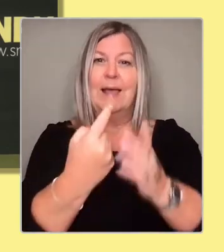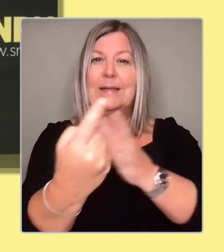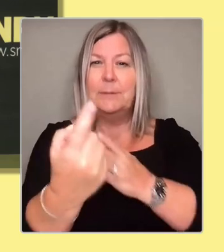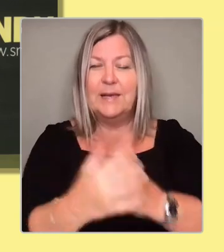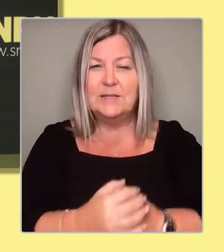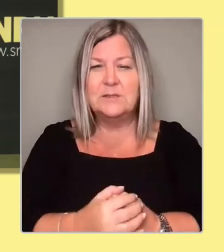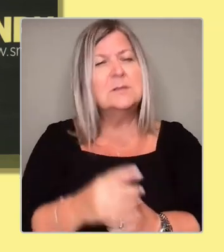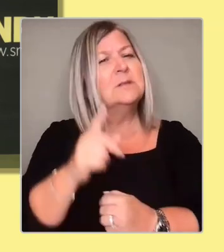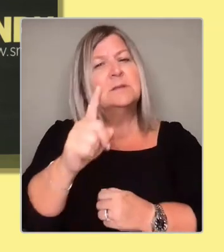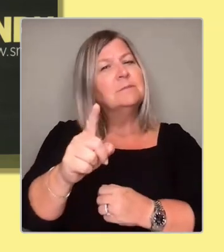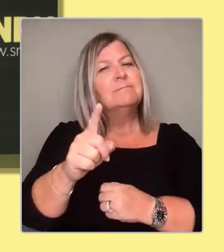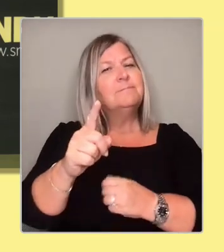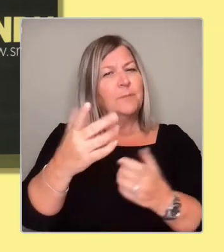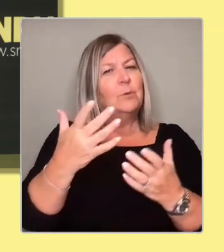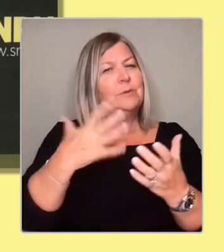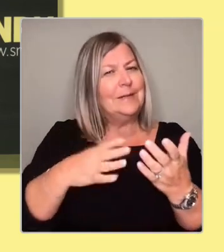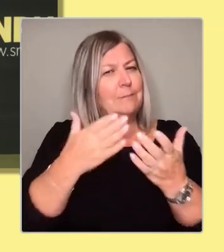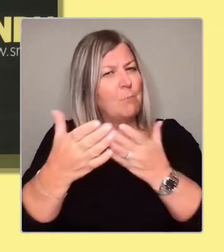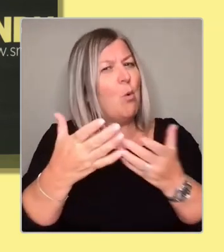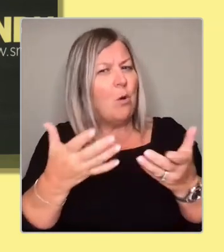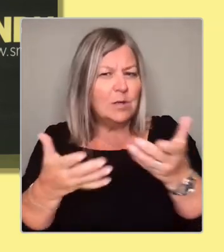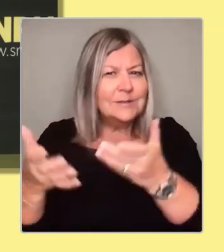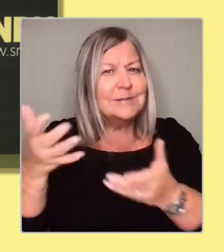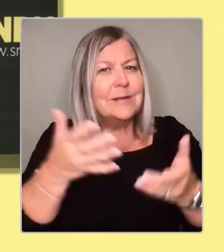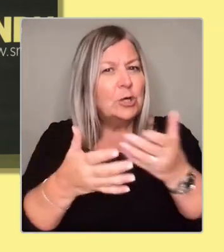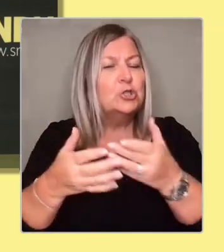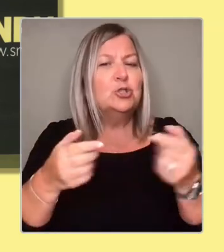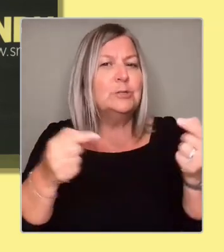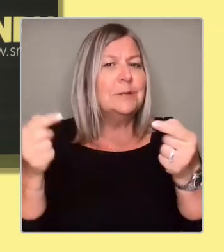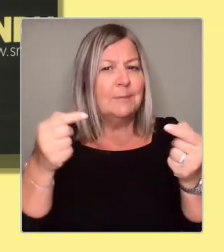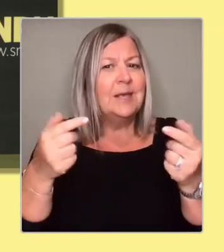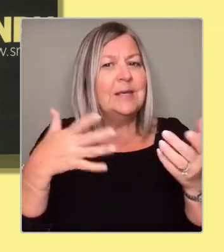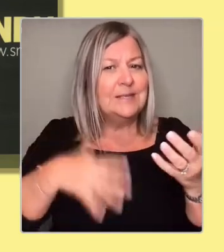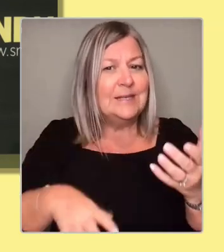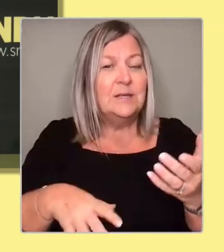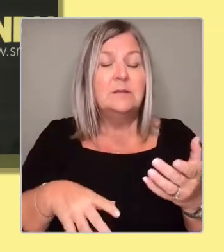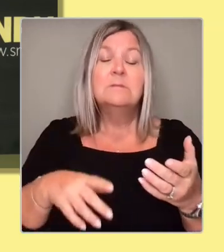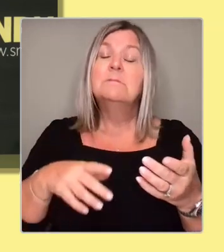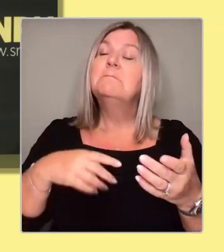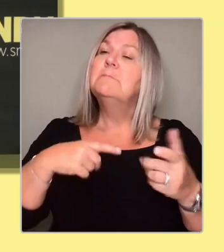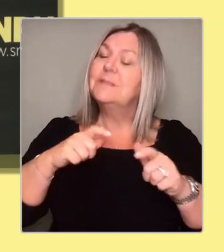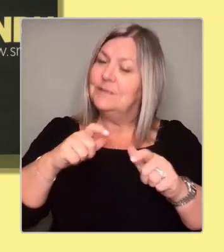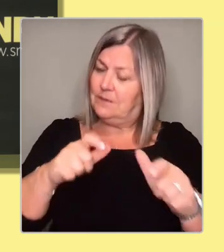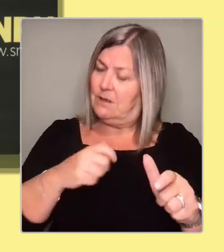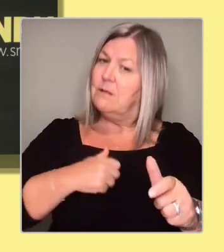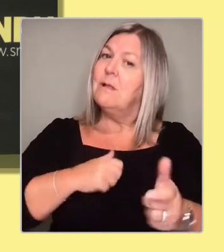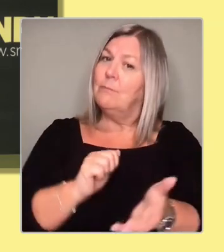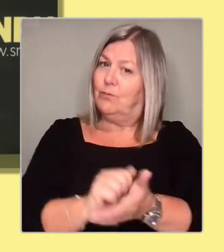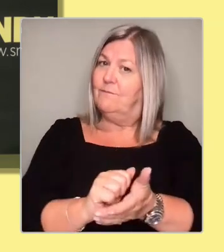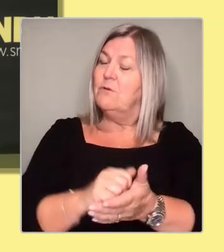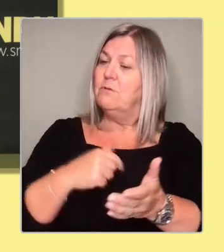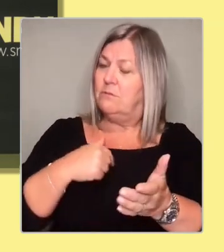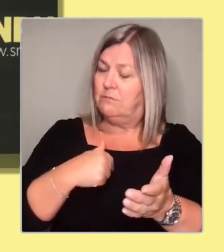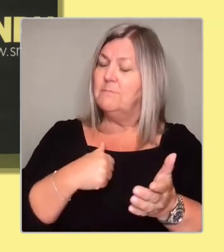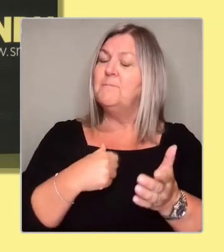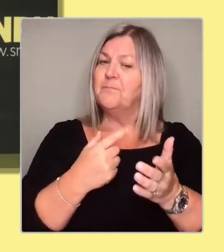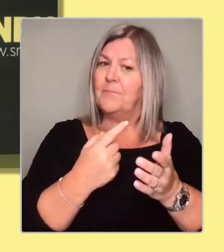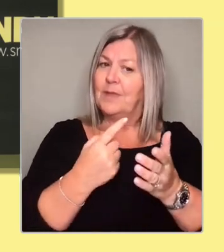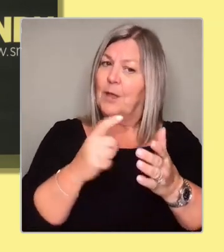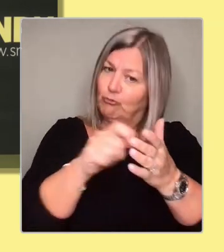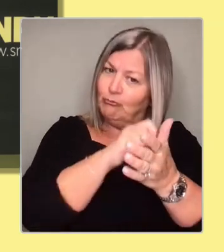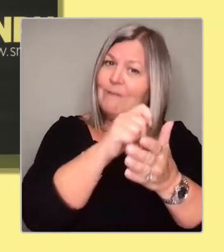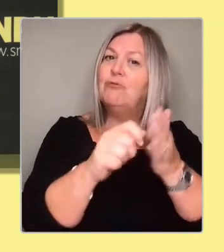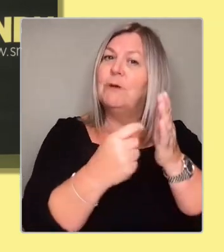I personally still favour the referendum process, because I think it's constitutionally and internationally recognised